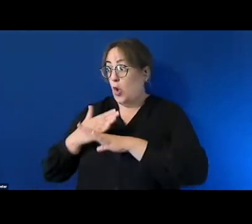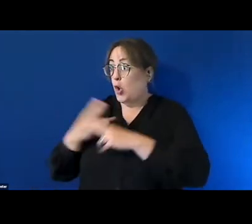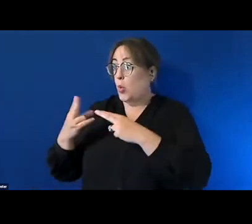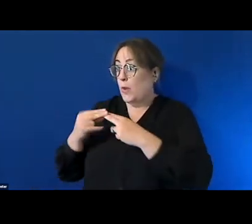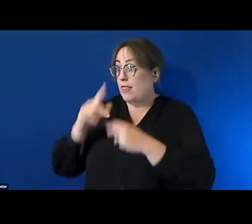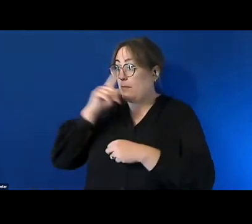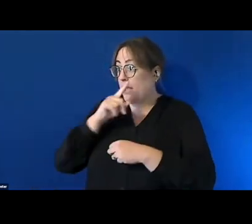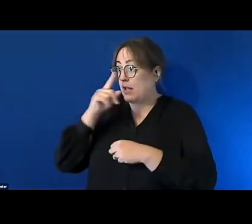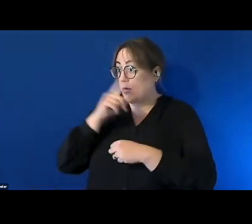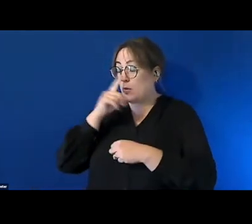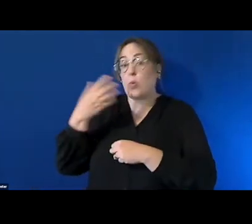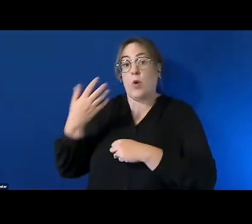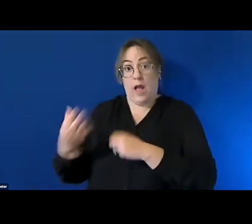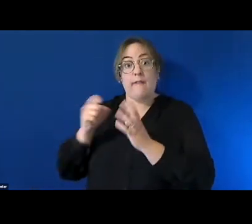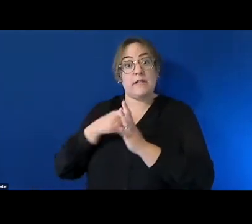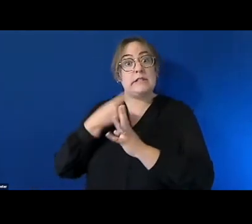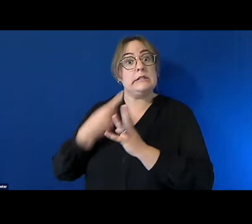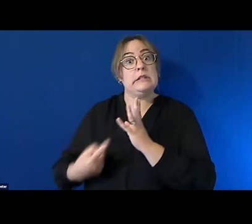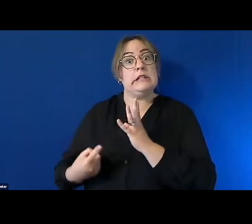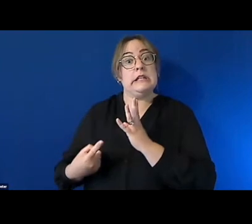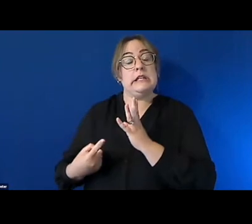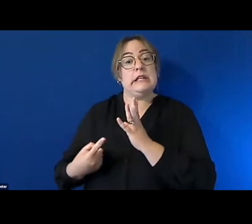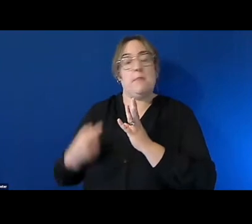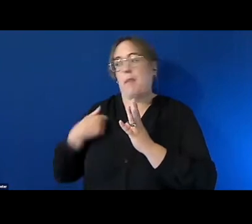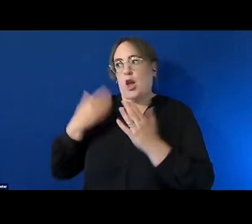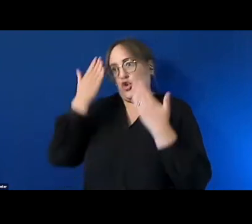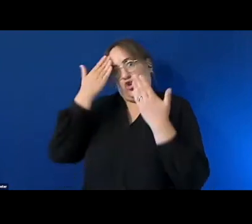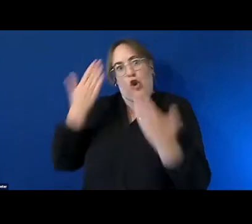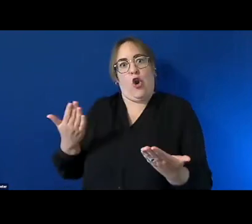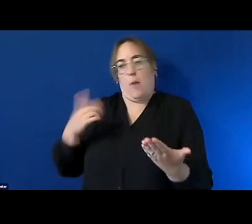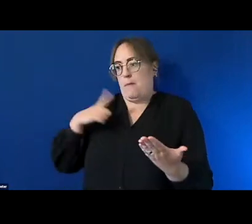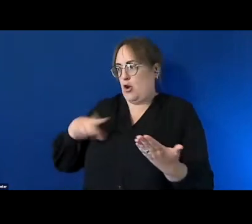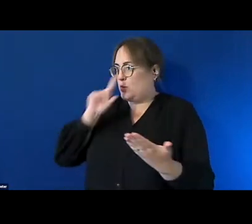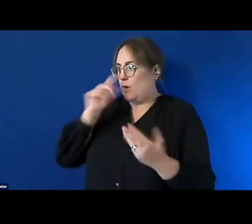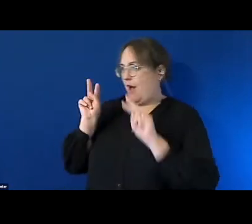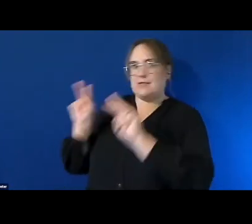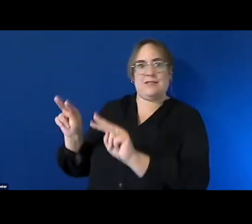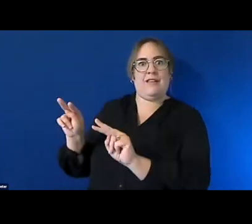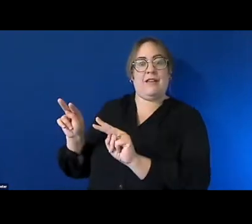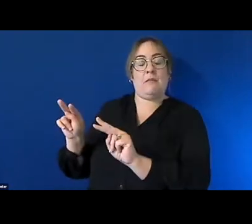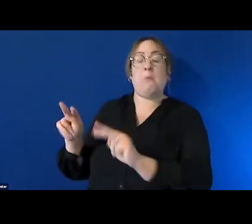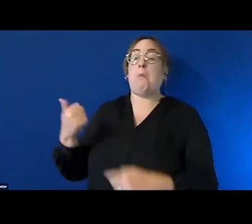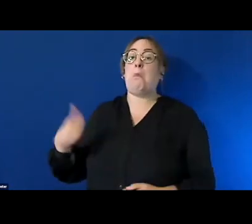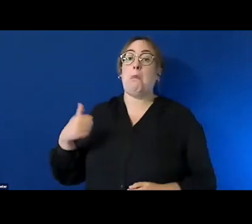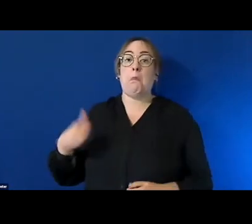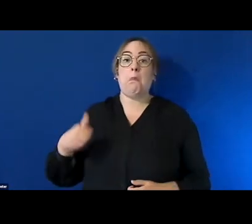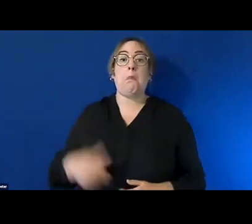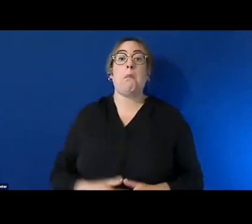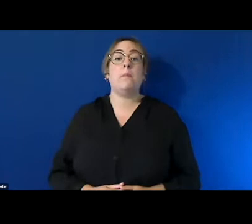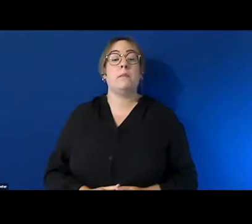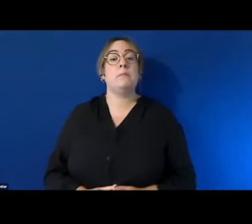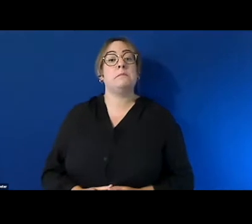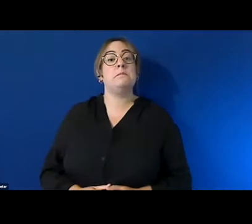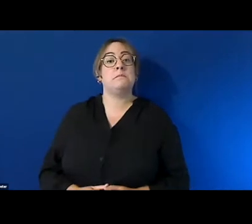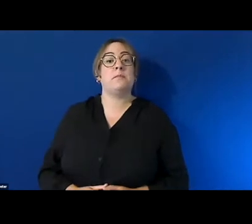who have lived experience with disability uh and you just can't see it um but it's there uh so i that's something